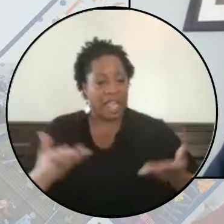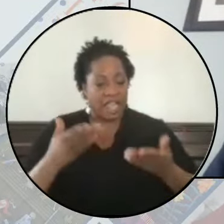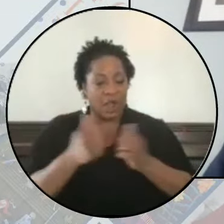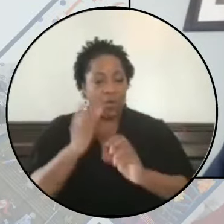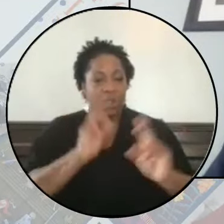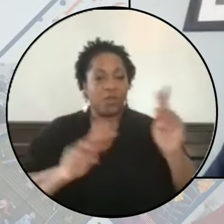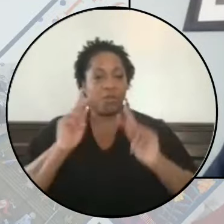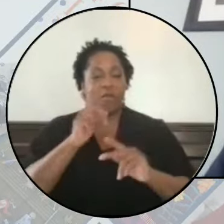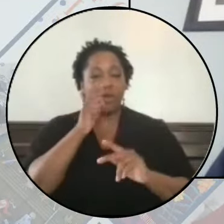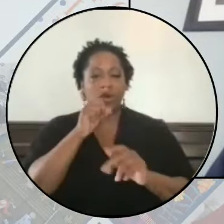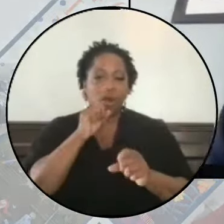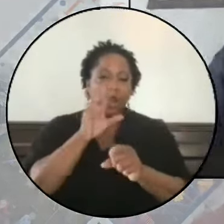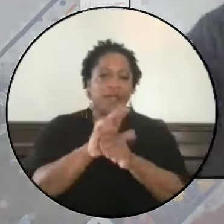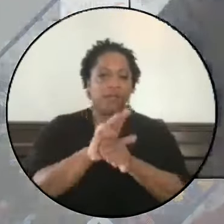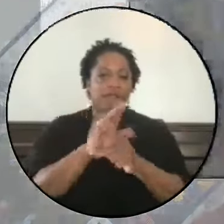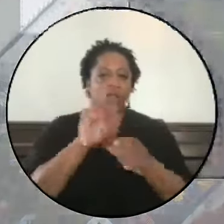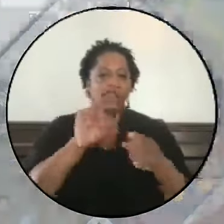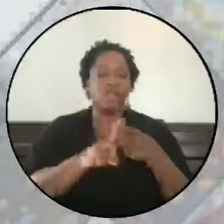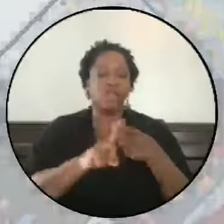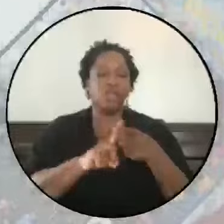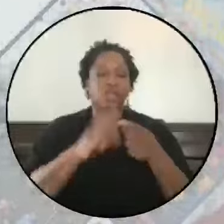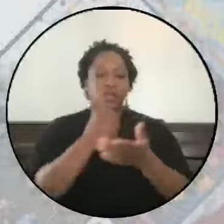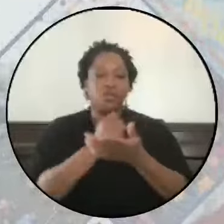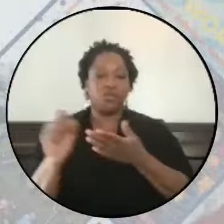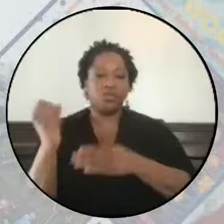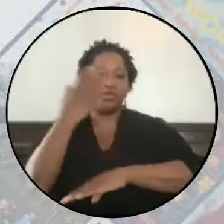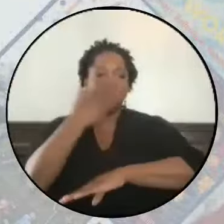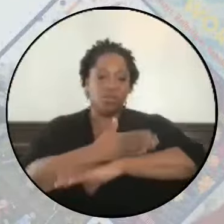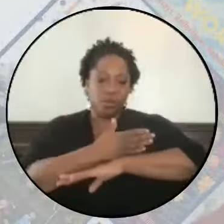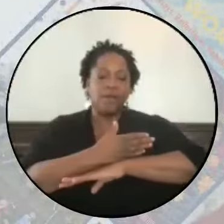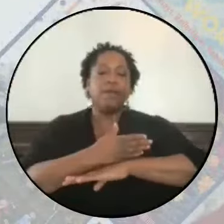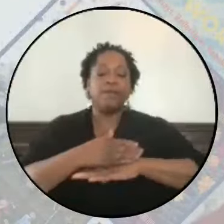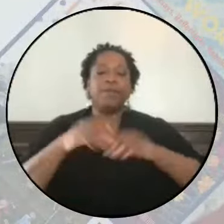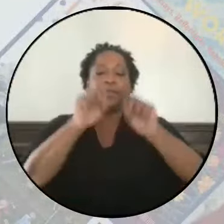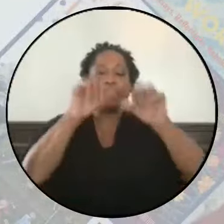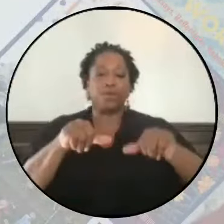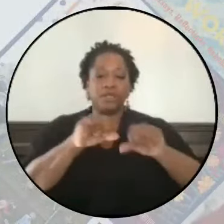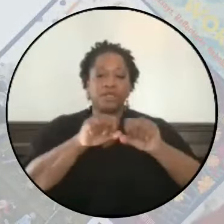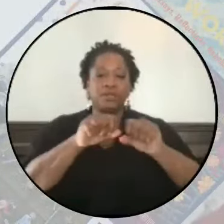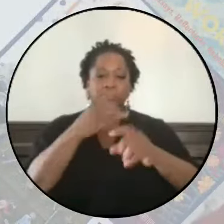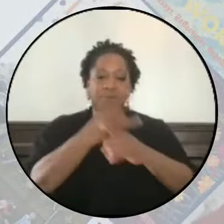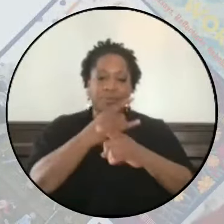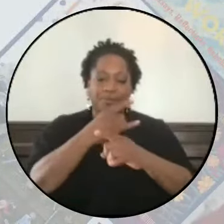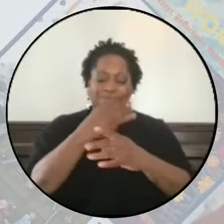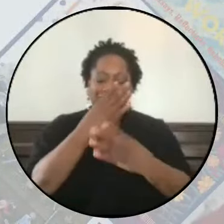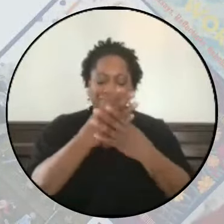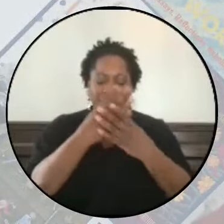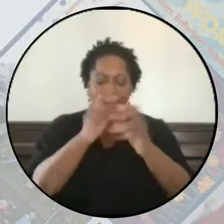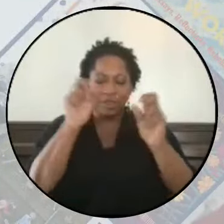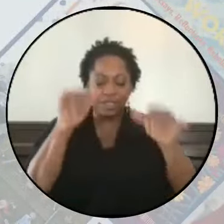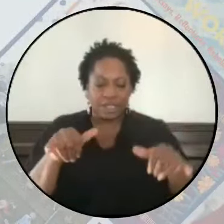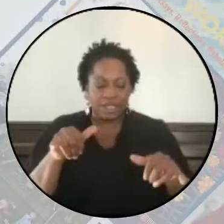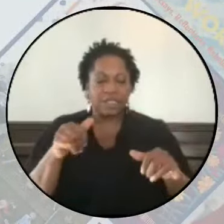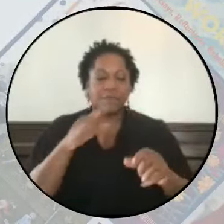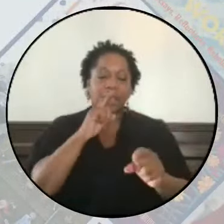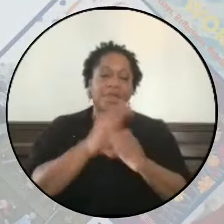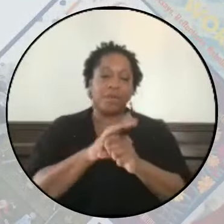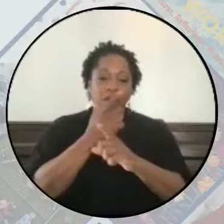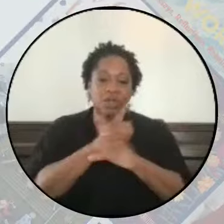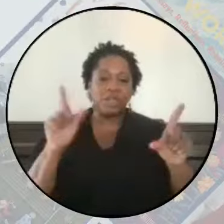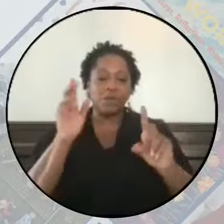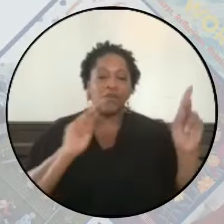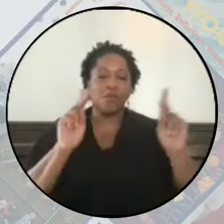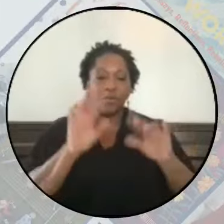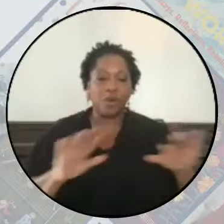folks who are committed to the abolition of the prison industrial complex and are committed to the liberation of people